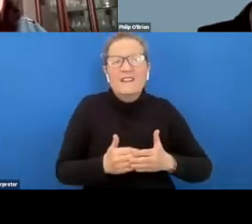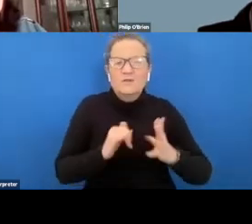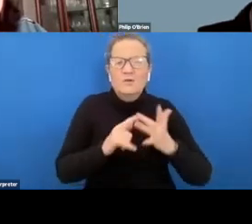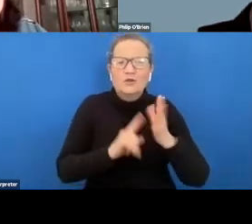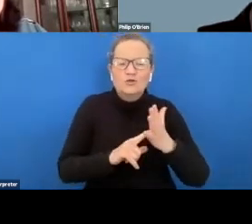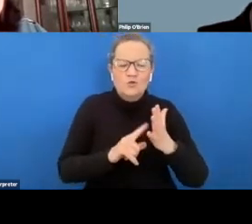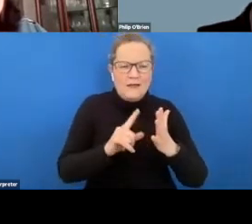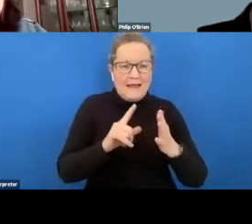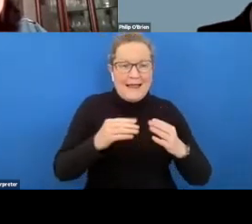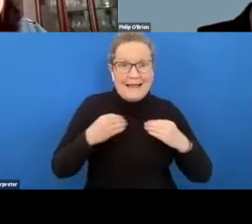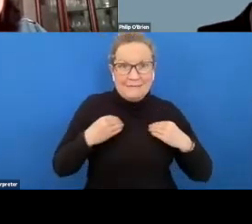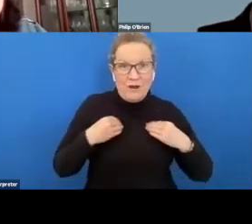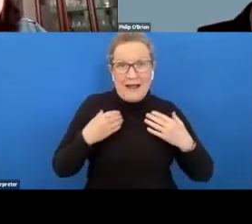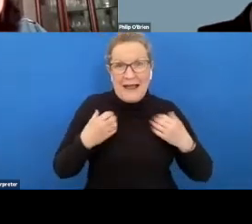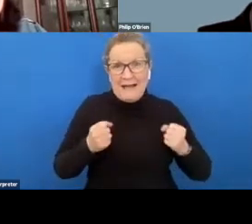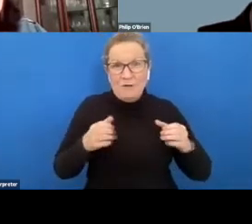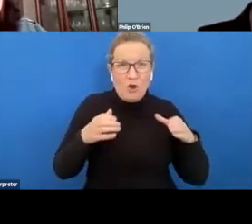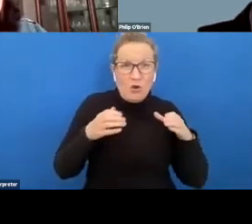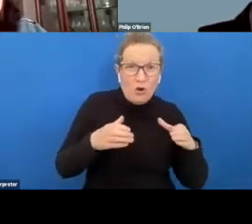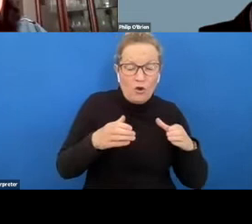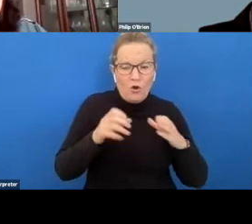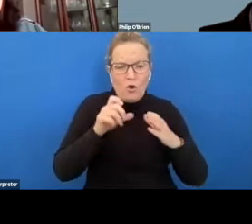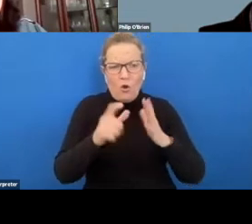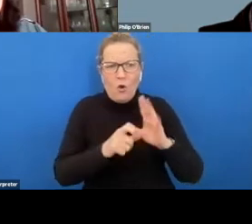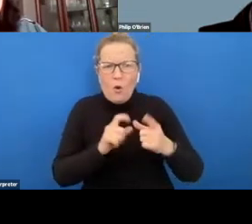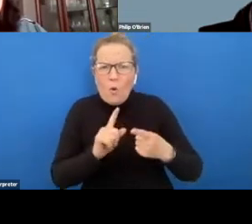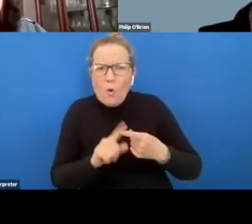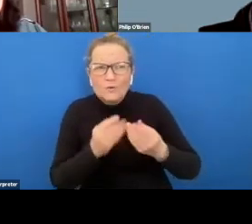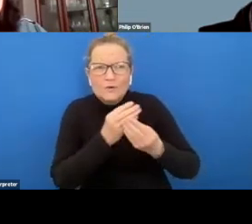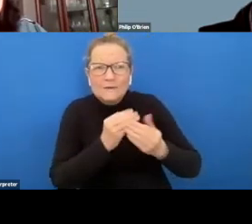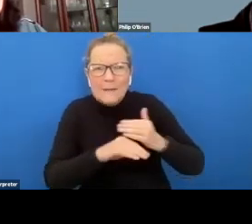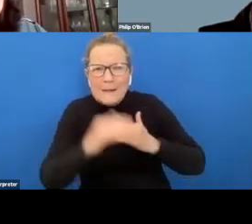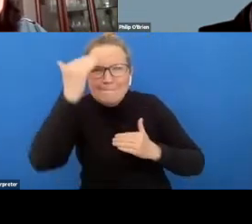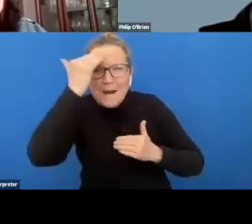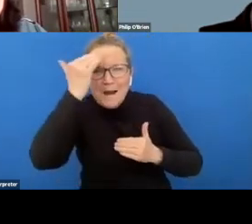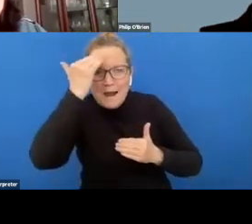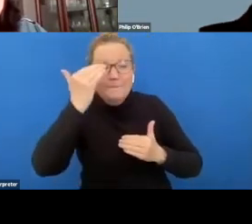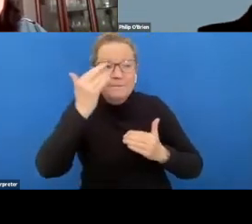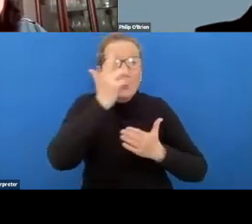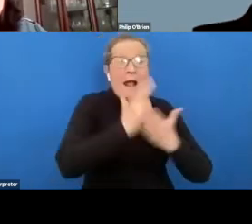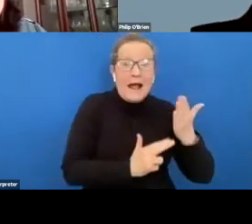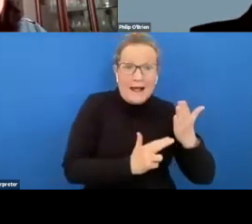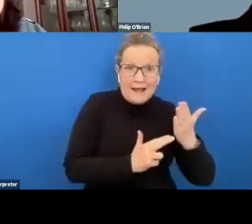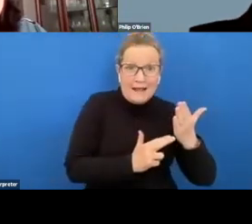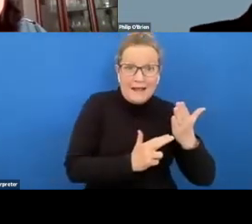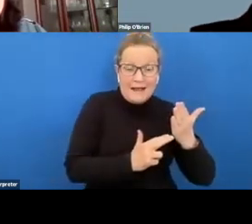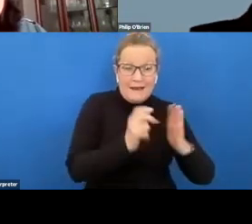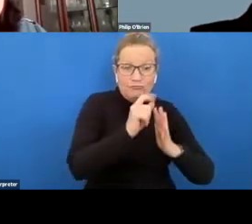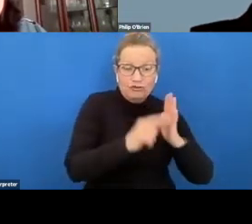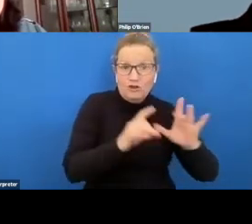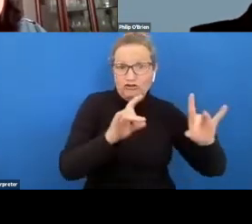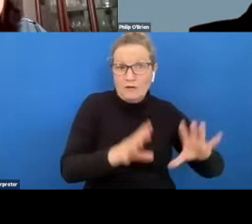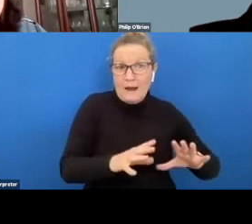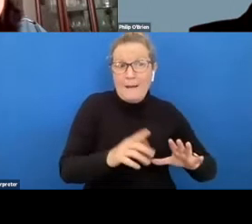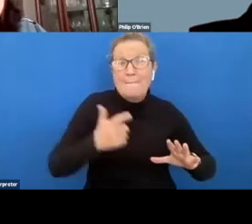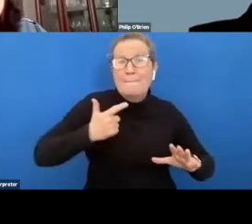a cause or you know something in mind and for instance arts project australia's purpose is